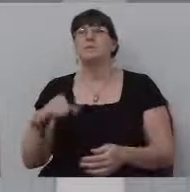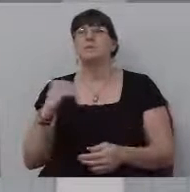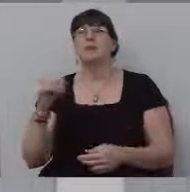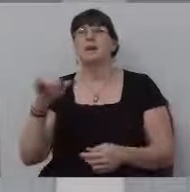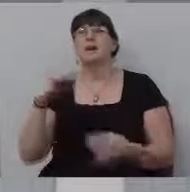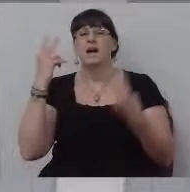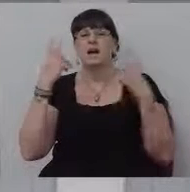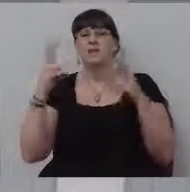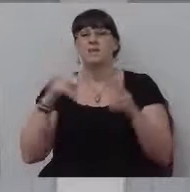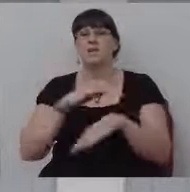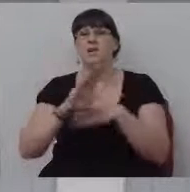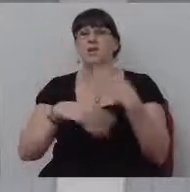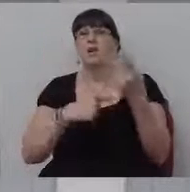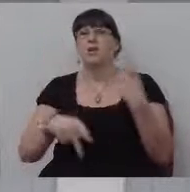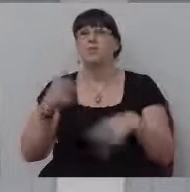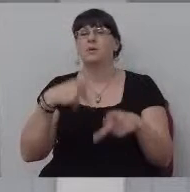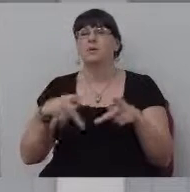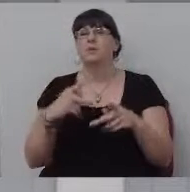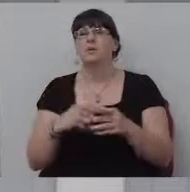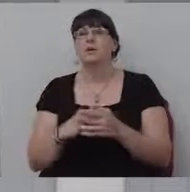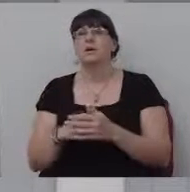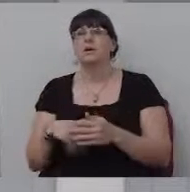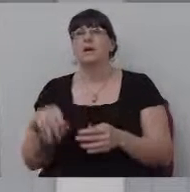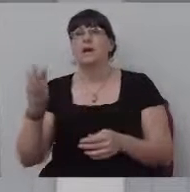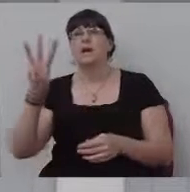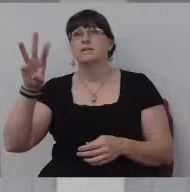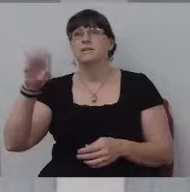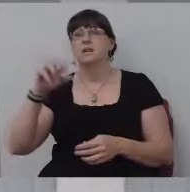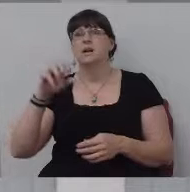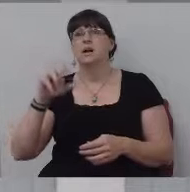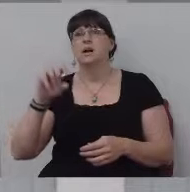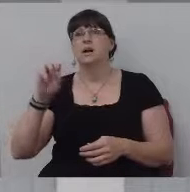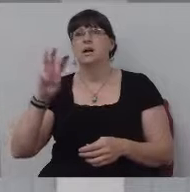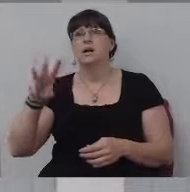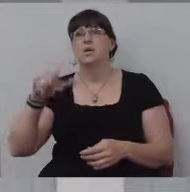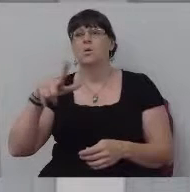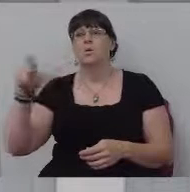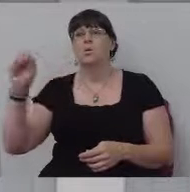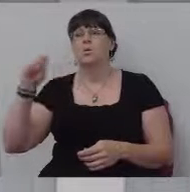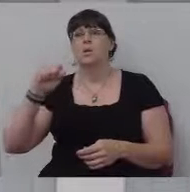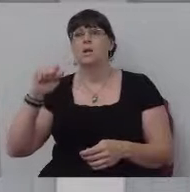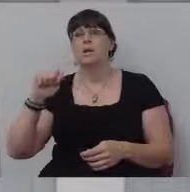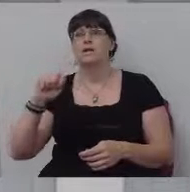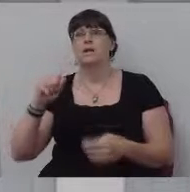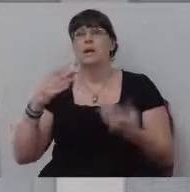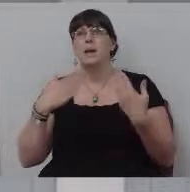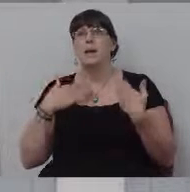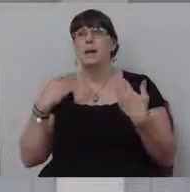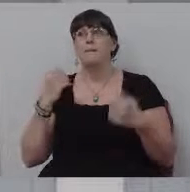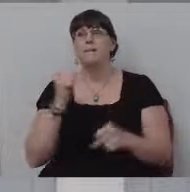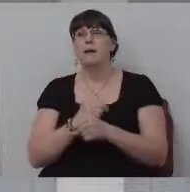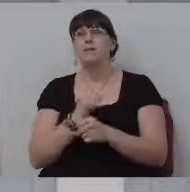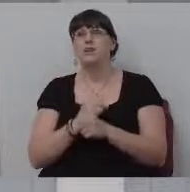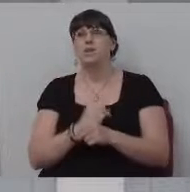every human being as a wallet. And my job is to get as much money out of that wallet as I can.